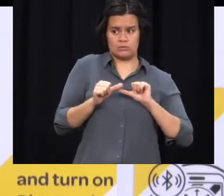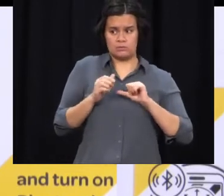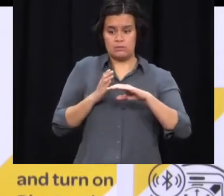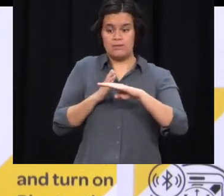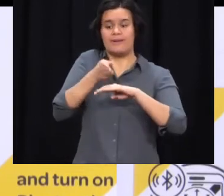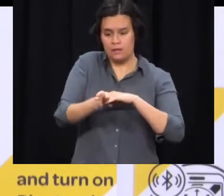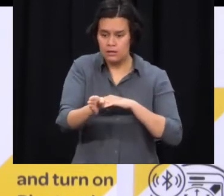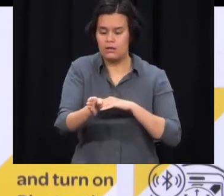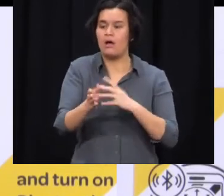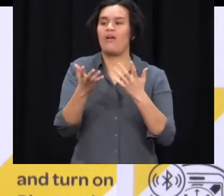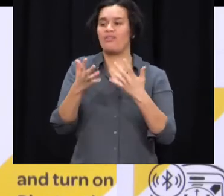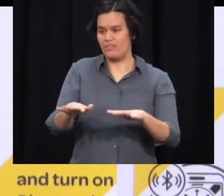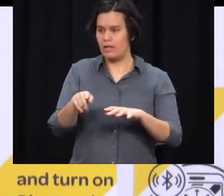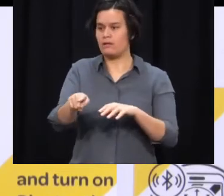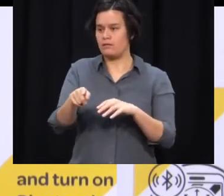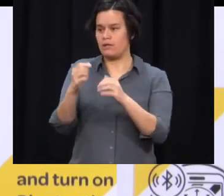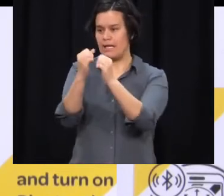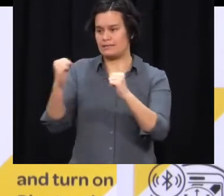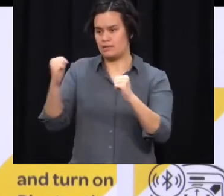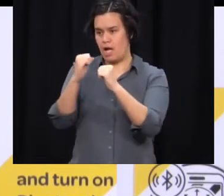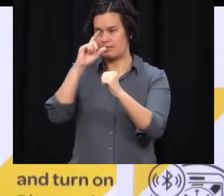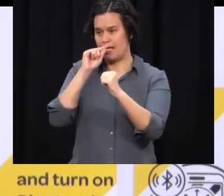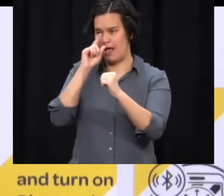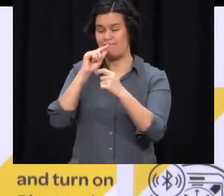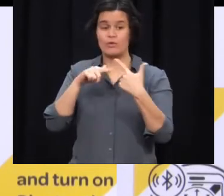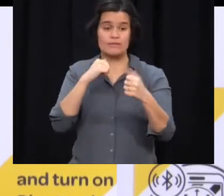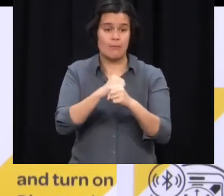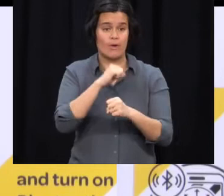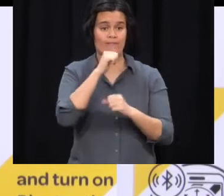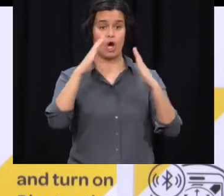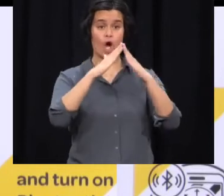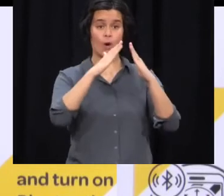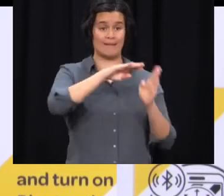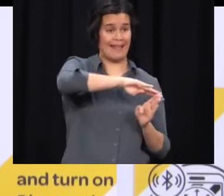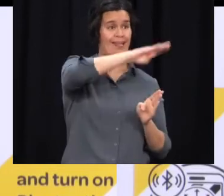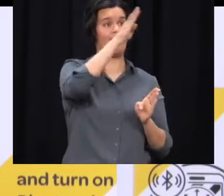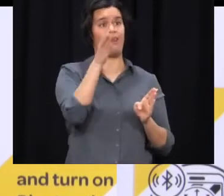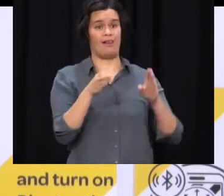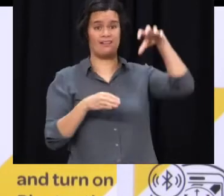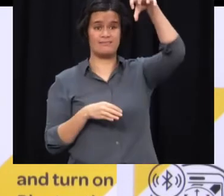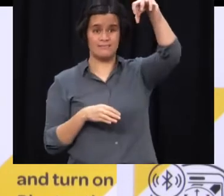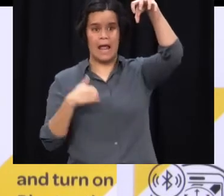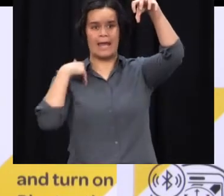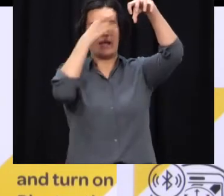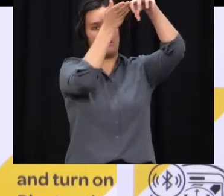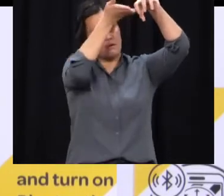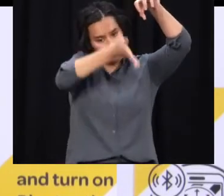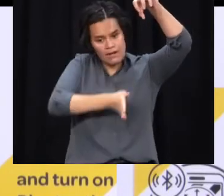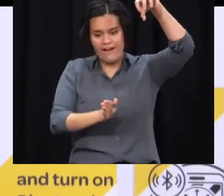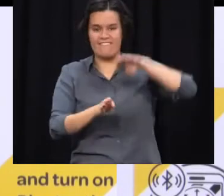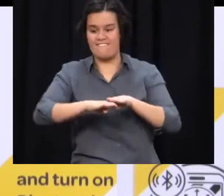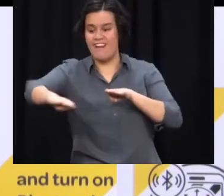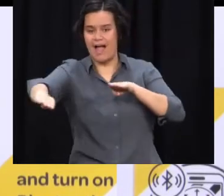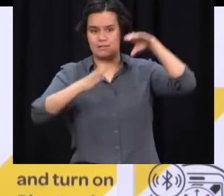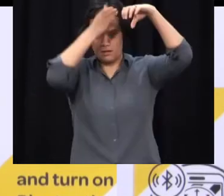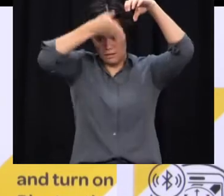and you need to take them somewhere flat, you can use your car for that. If you're elderly and you need to go somewhere flat, you can use your car for that. If you're in a high density area and it's not